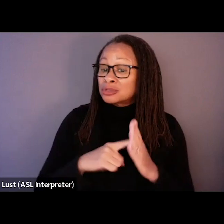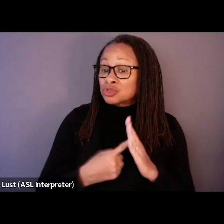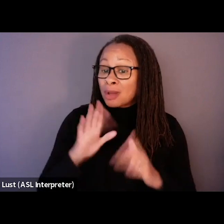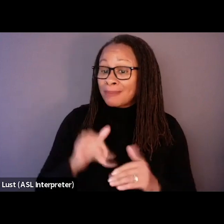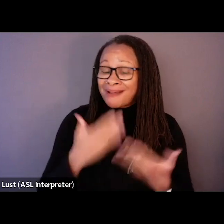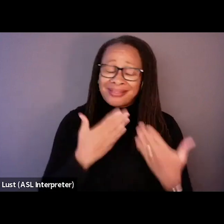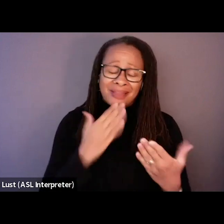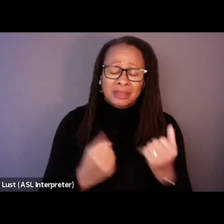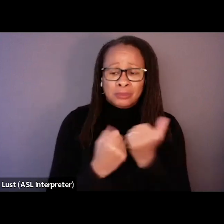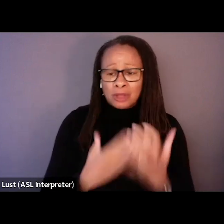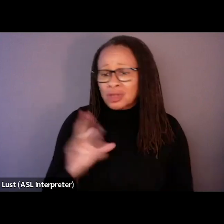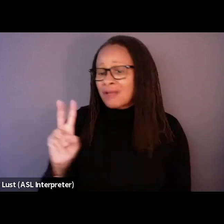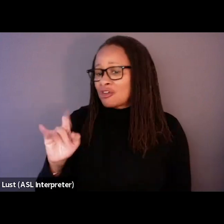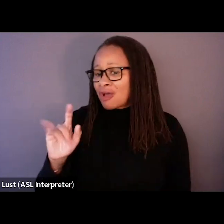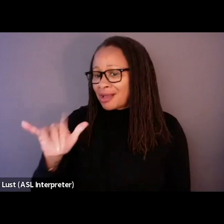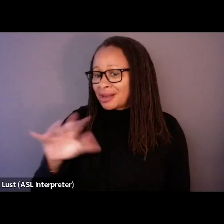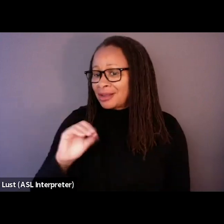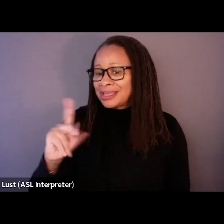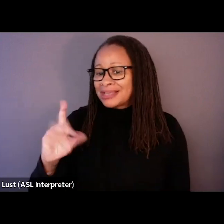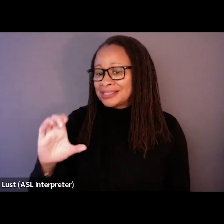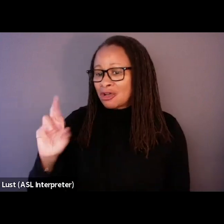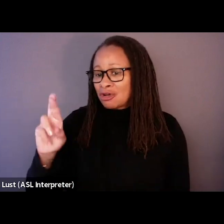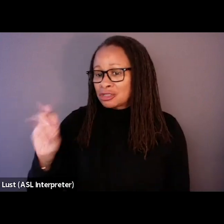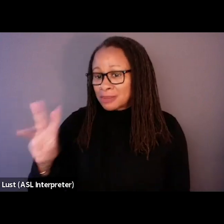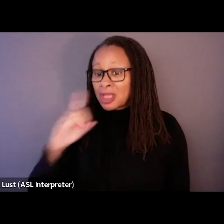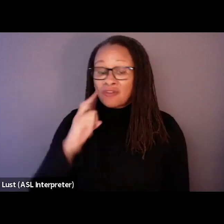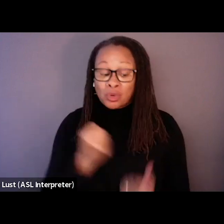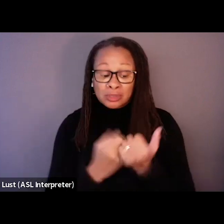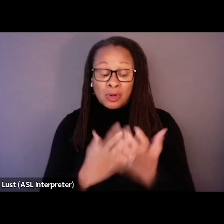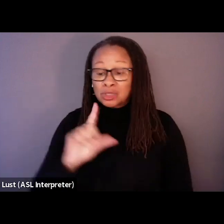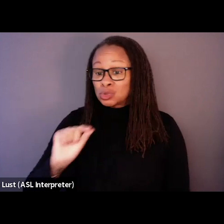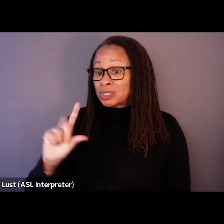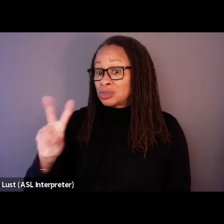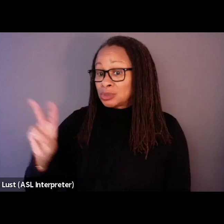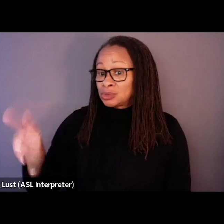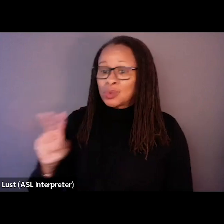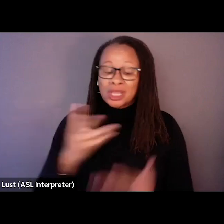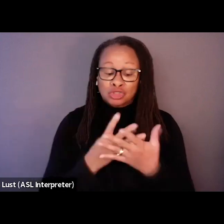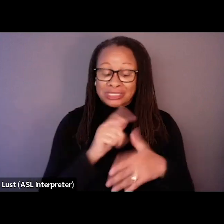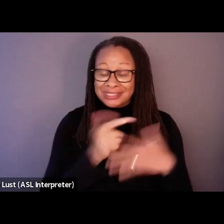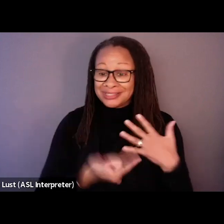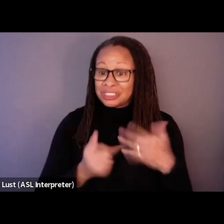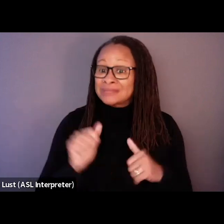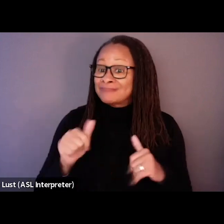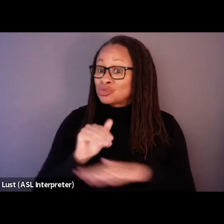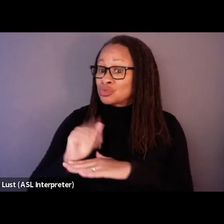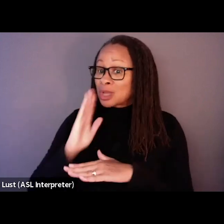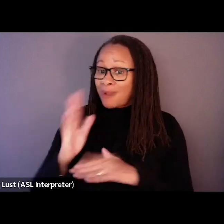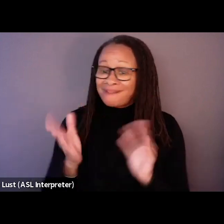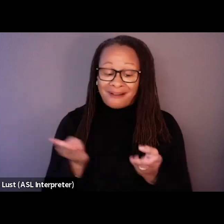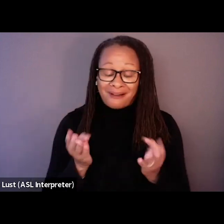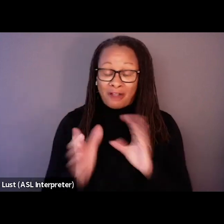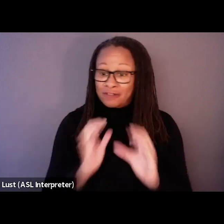our media sponsors, Variety and KCRW, for sponsoring our 2022 screening series. This evening, we'll have a conversation